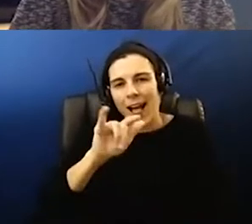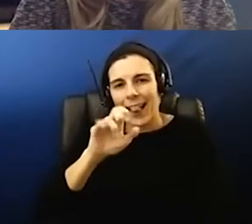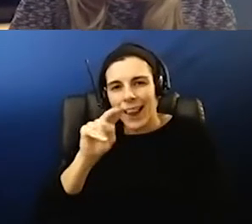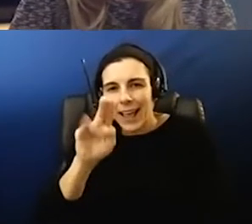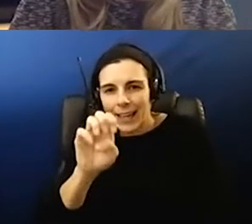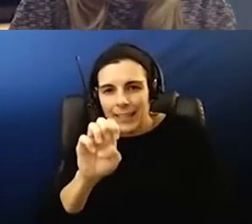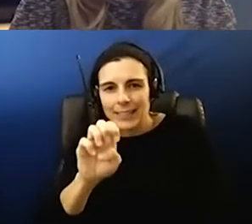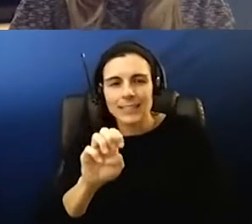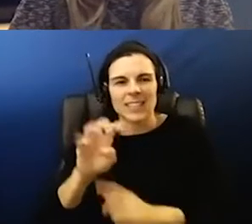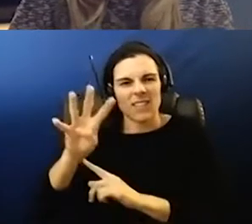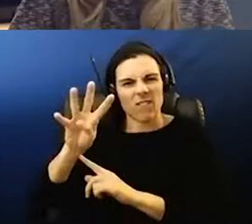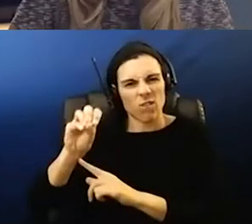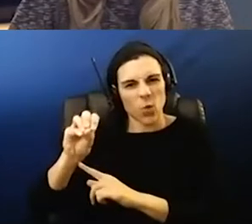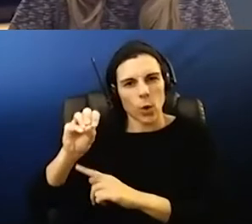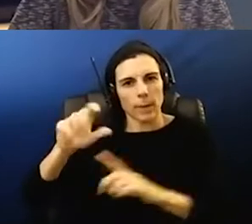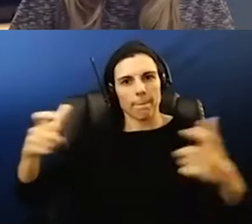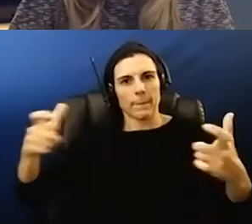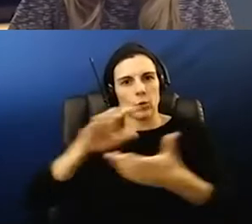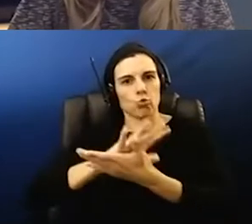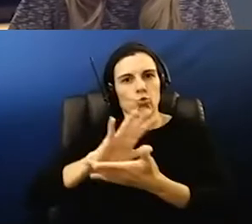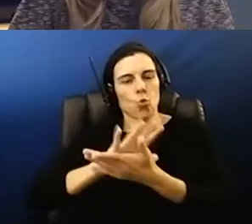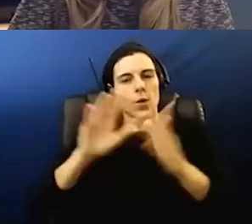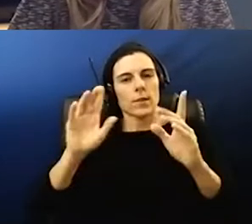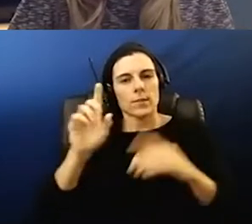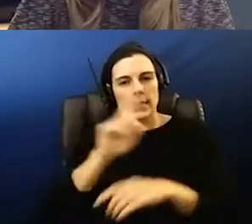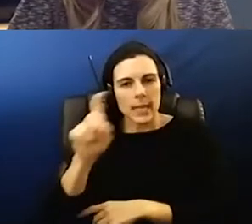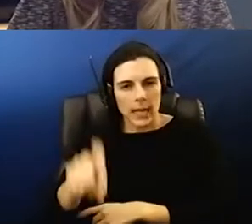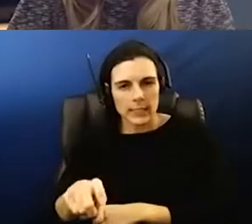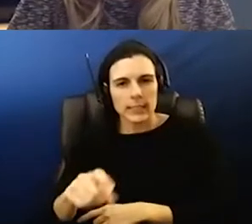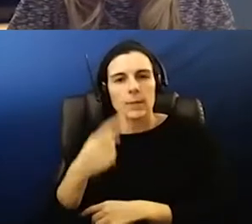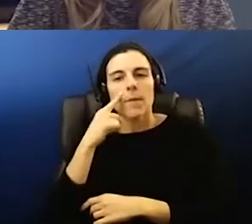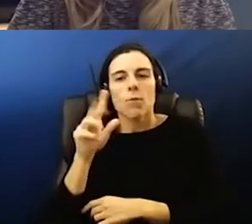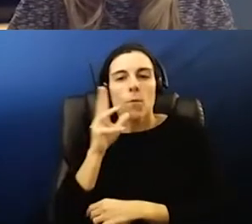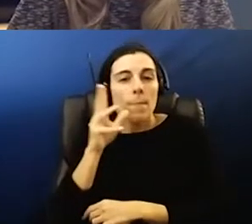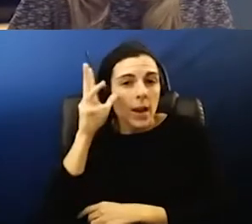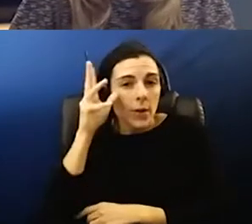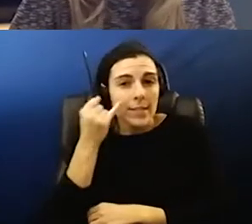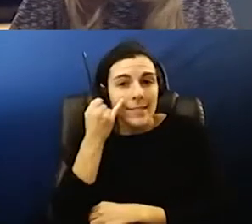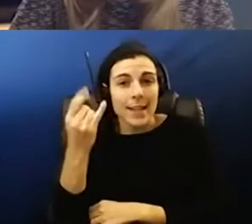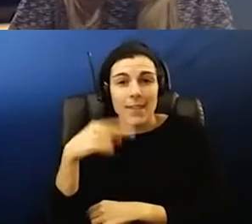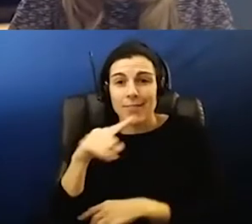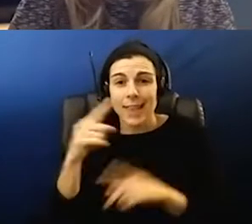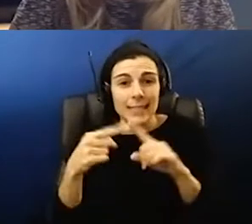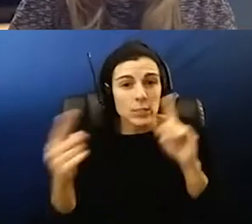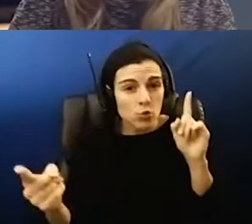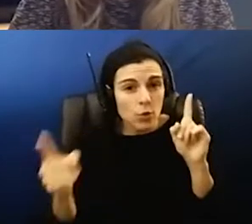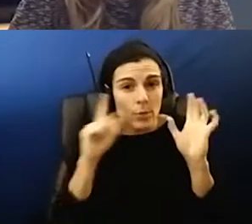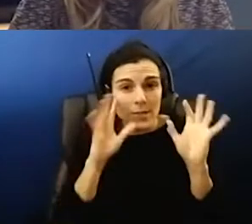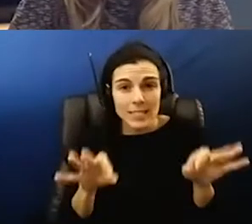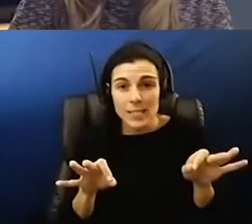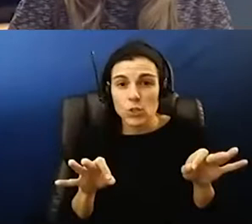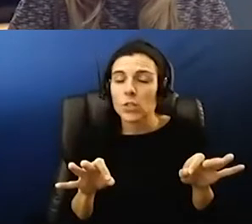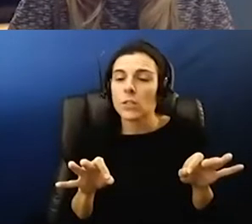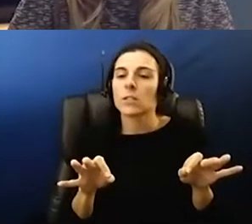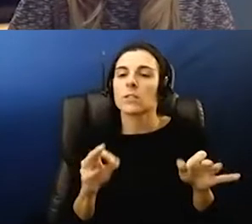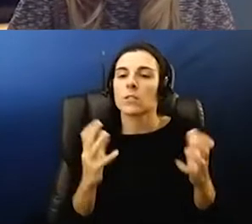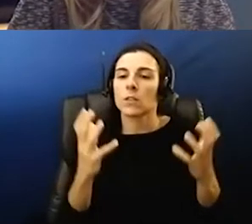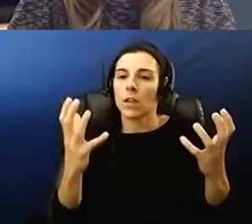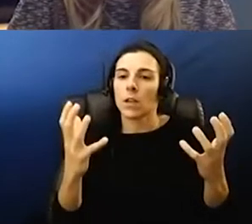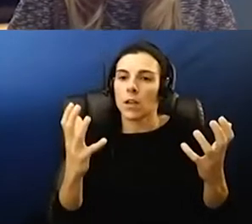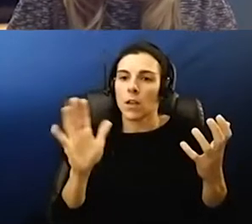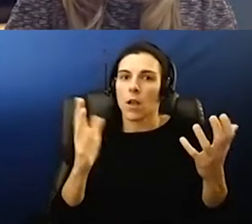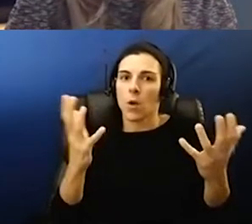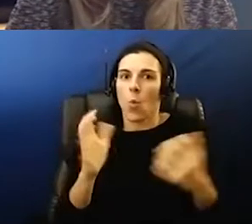school districts in the state and there is that direct line but but for parents if if they disagree with decisions and would like to make their voices